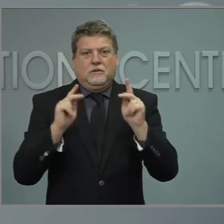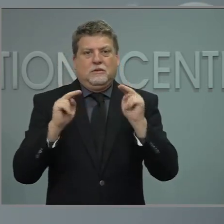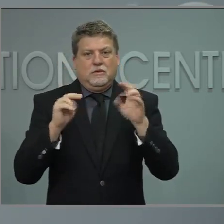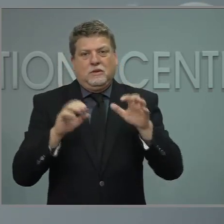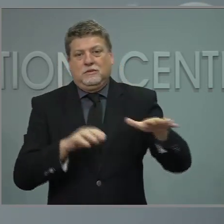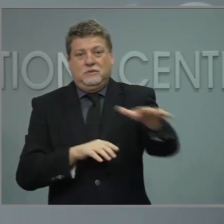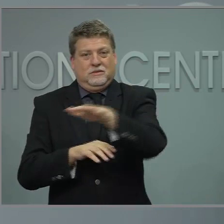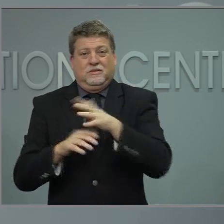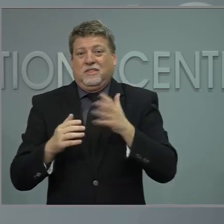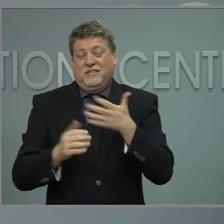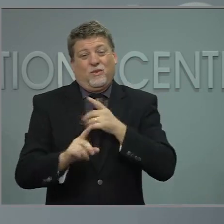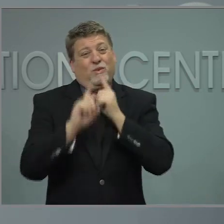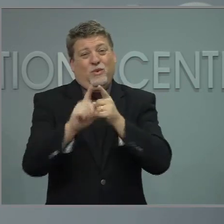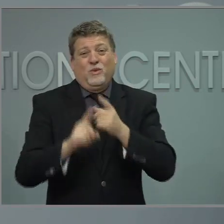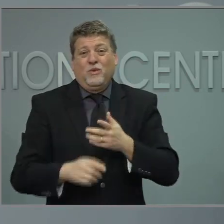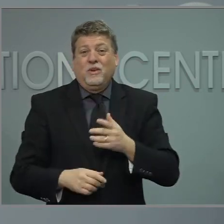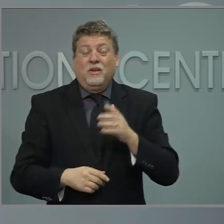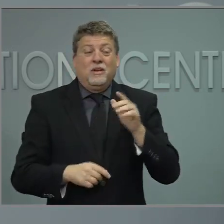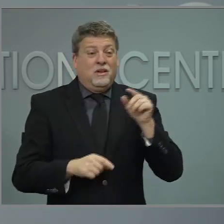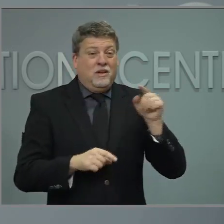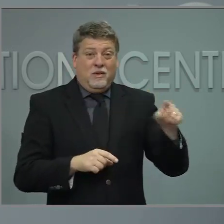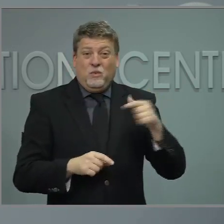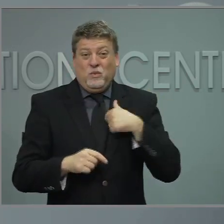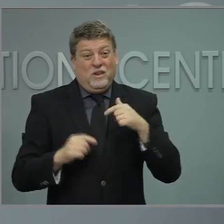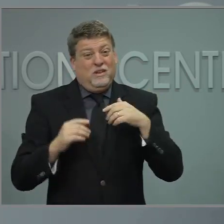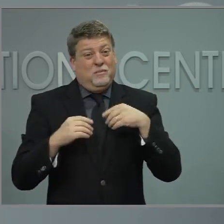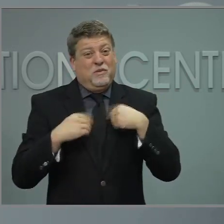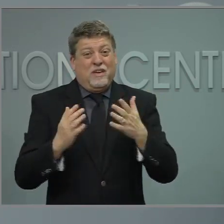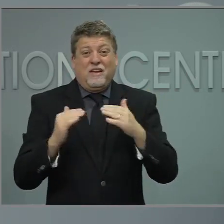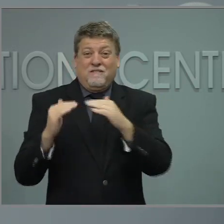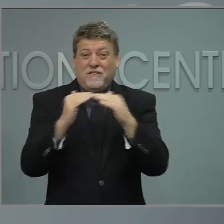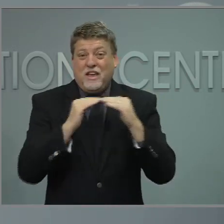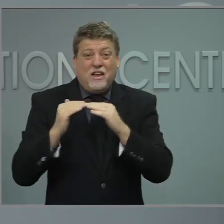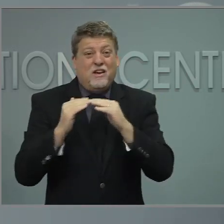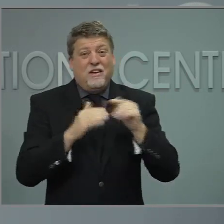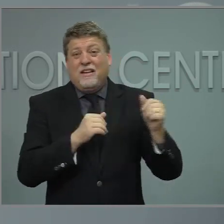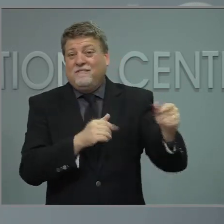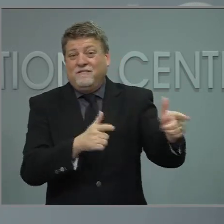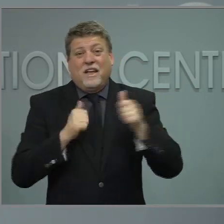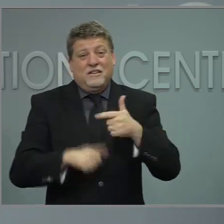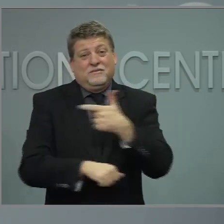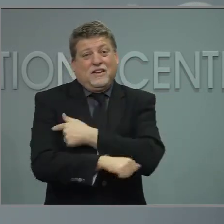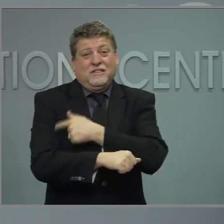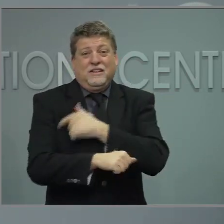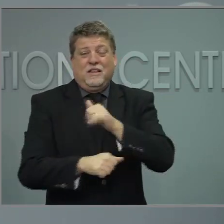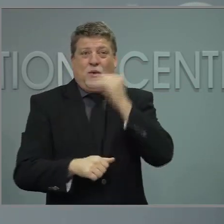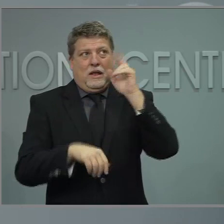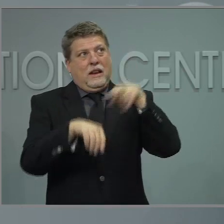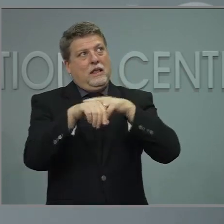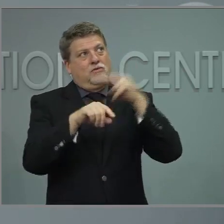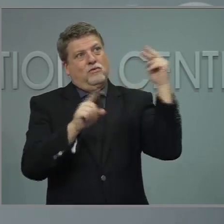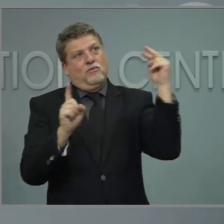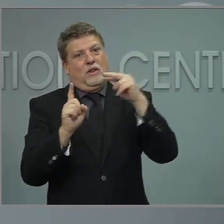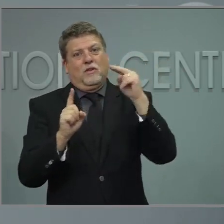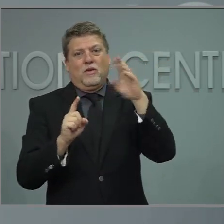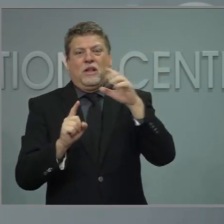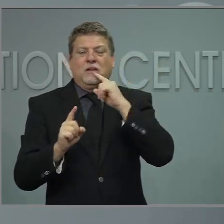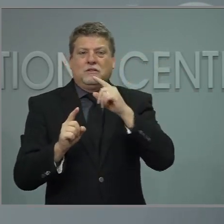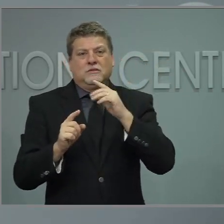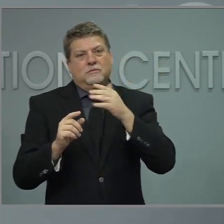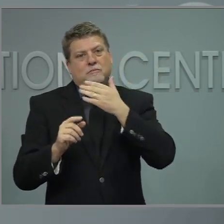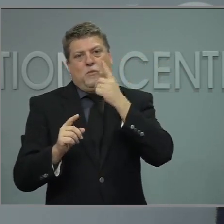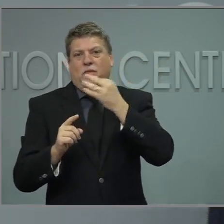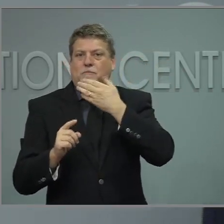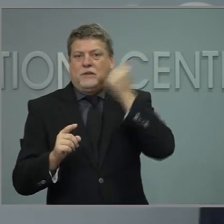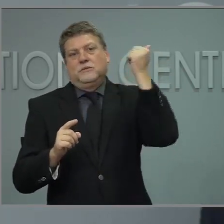providers have done an incredible job being fast and fair. It's why we're getting national recognition for the work that folks have done. Um, and, and